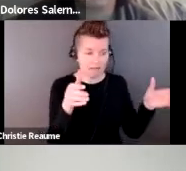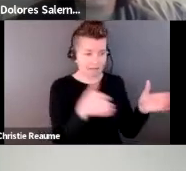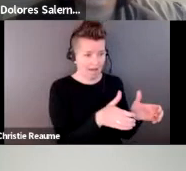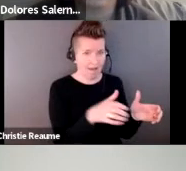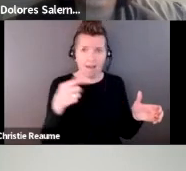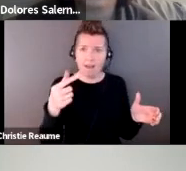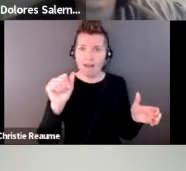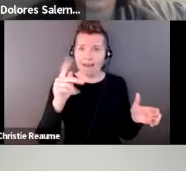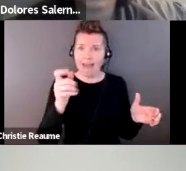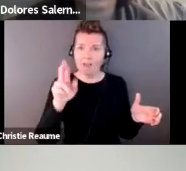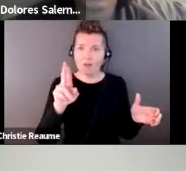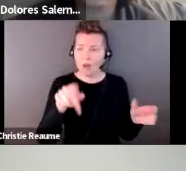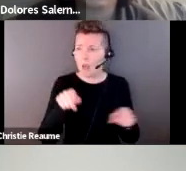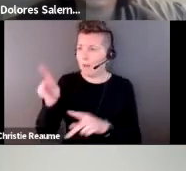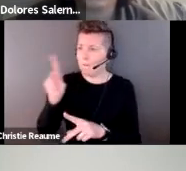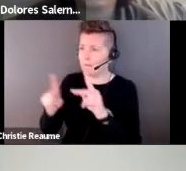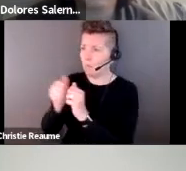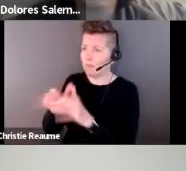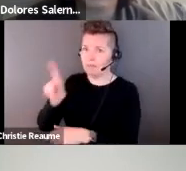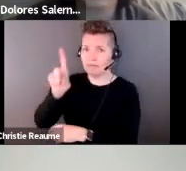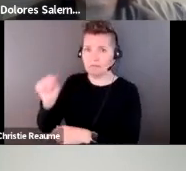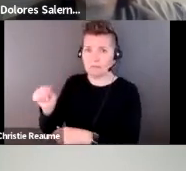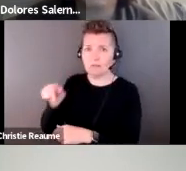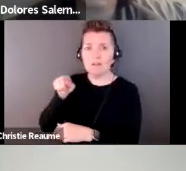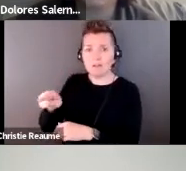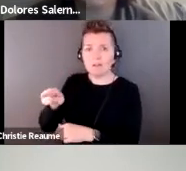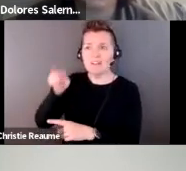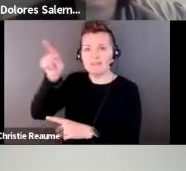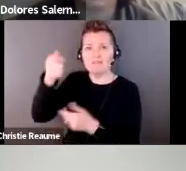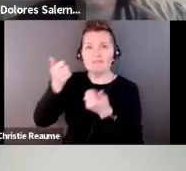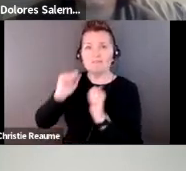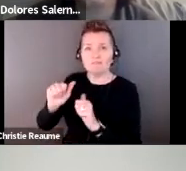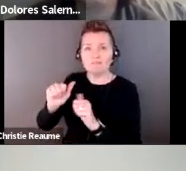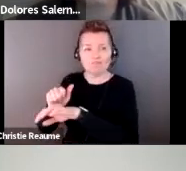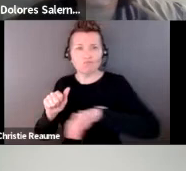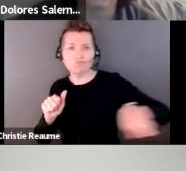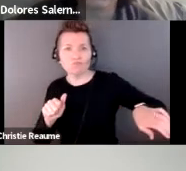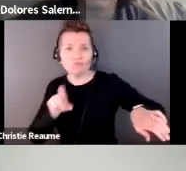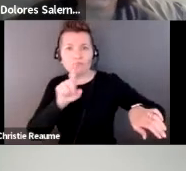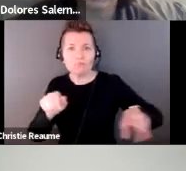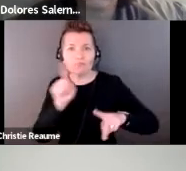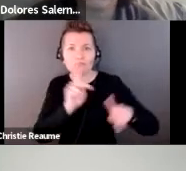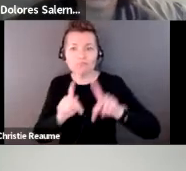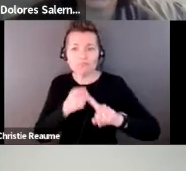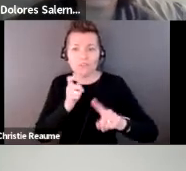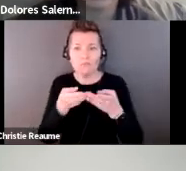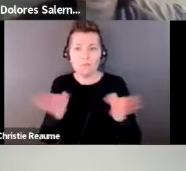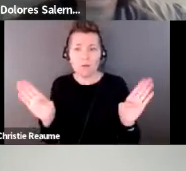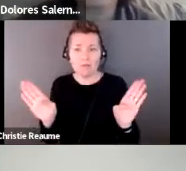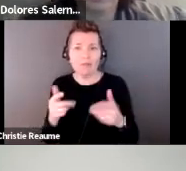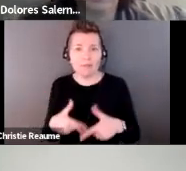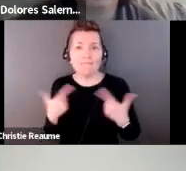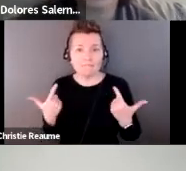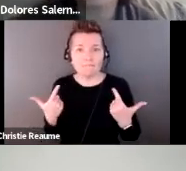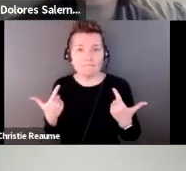disabled people, when society actively tries to remove disabled people from public life. And I feel that I